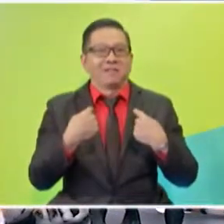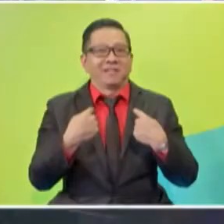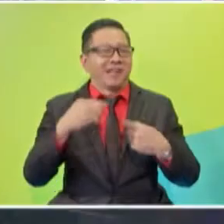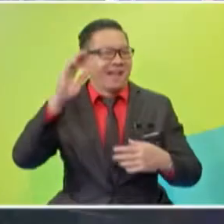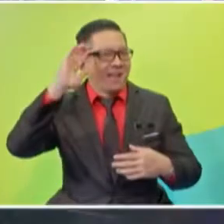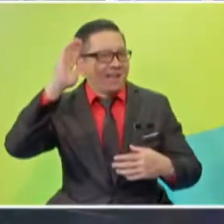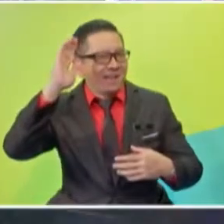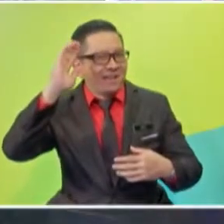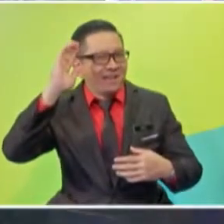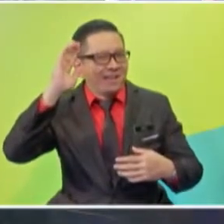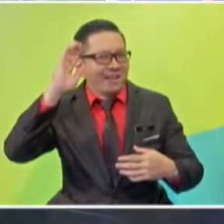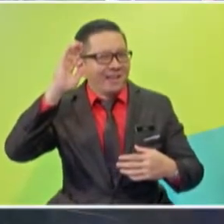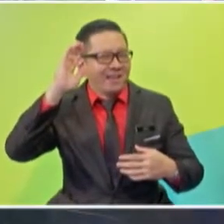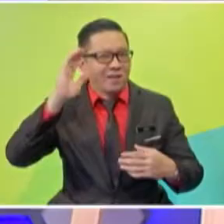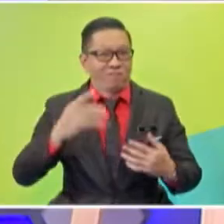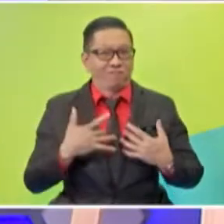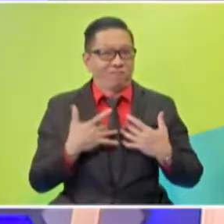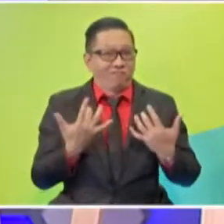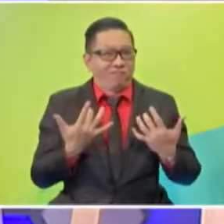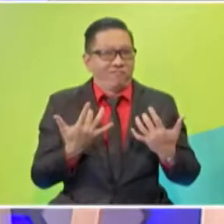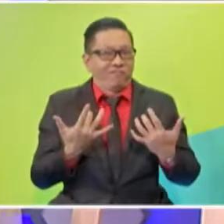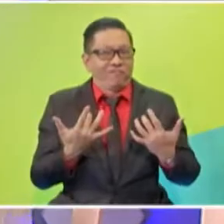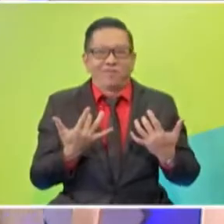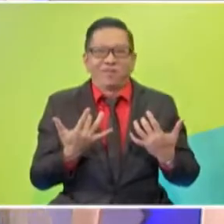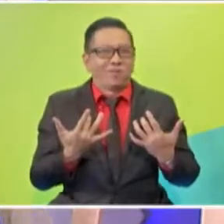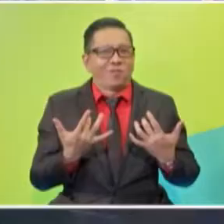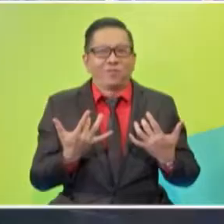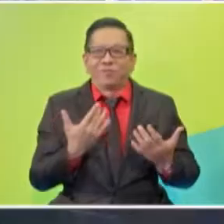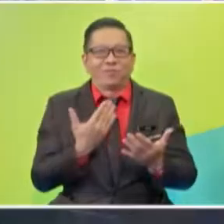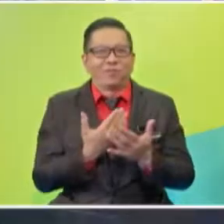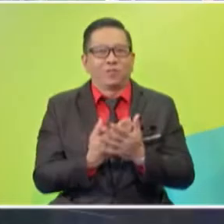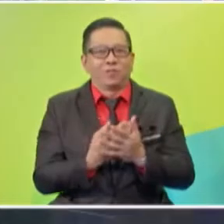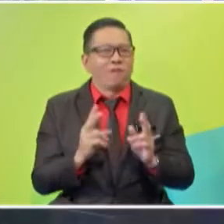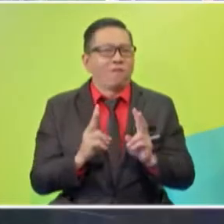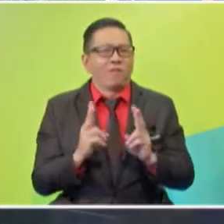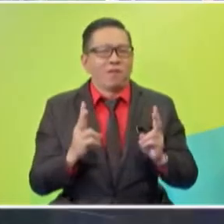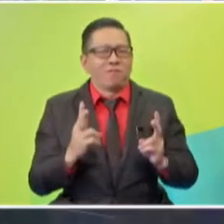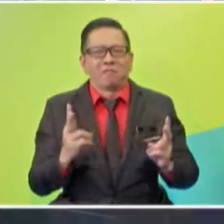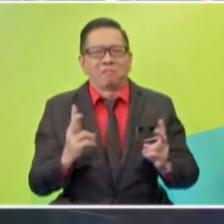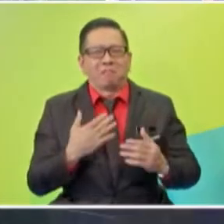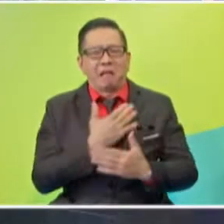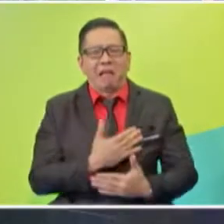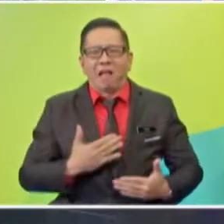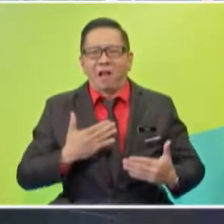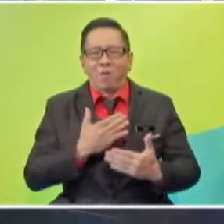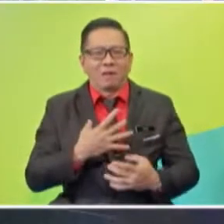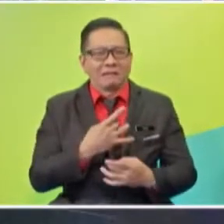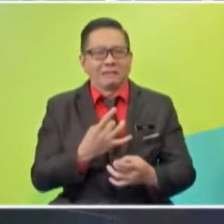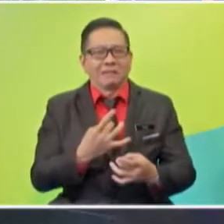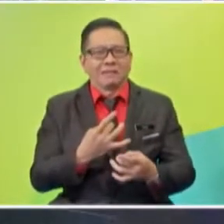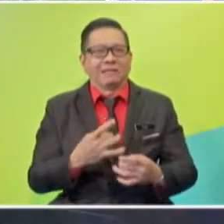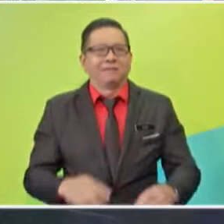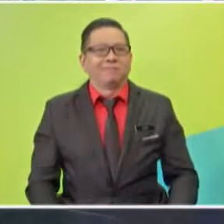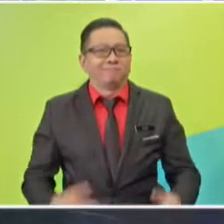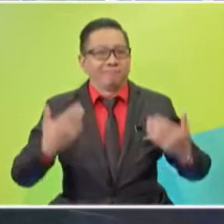Hi, Sean. How are you feeling today? Great, Sean. How about you? I am super excited for today's lesson. But before that, also like to